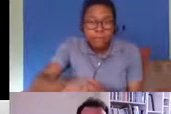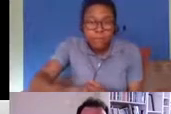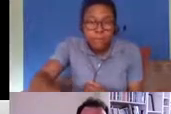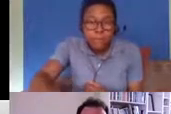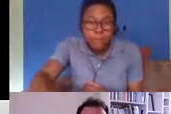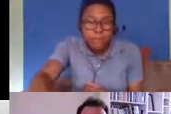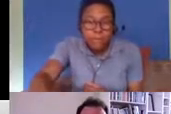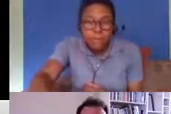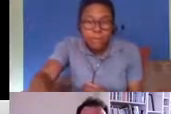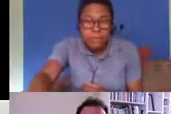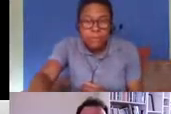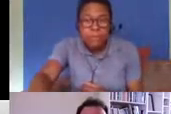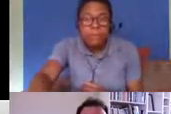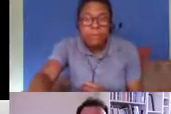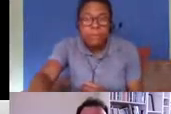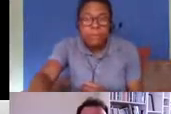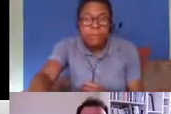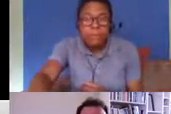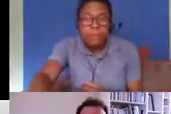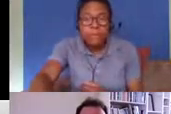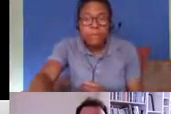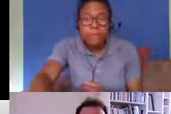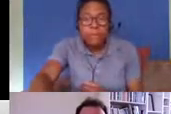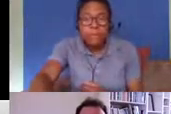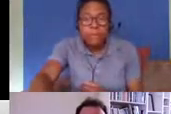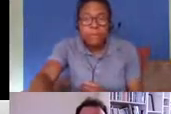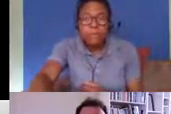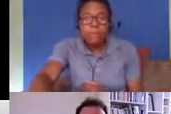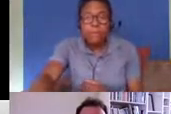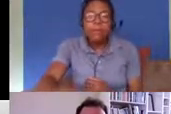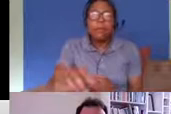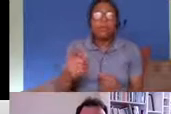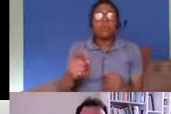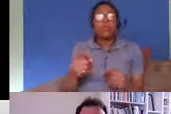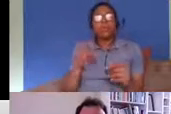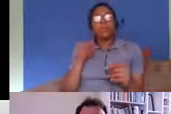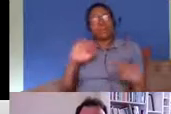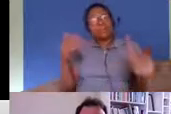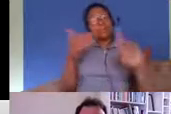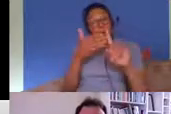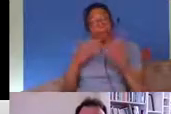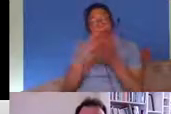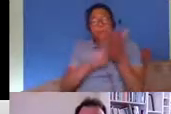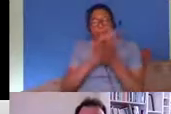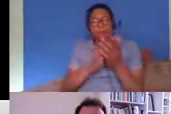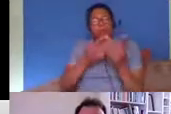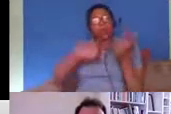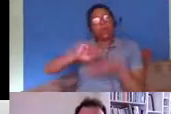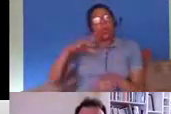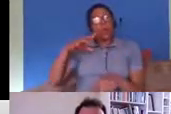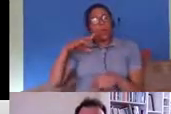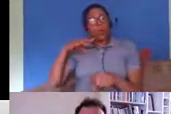government but introduced by david cameron when he was leader of the opposition this idea that immigration would be